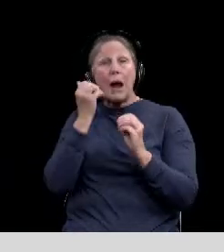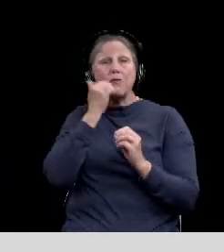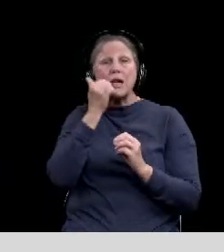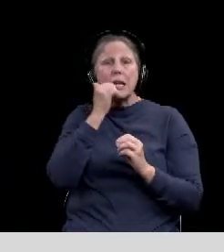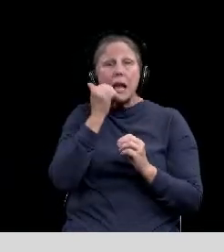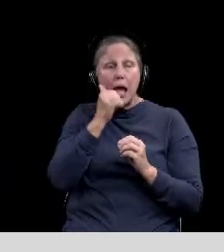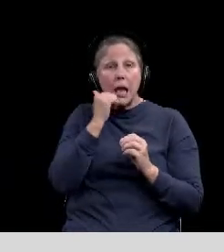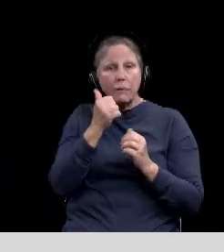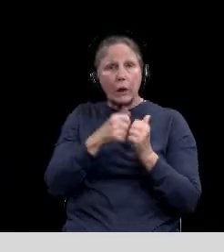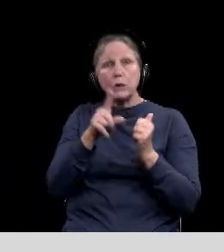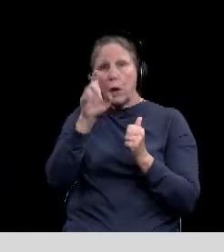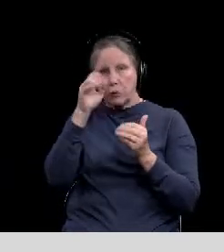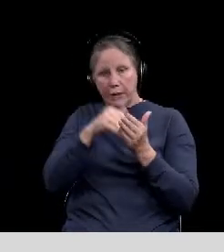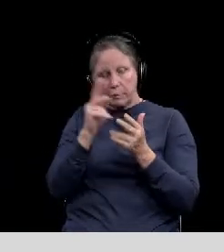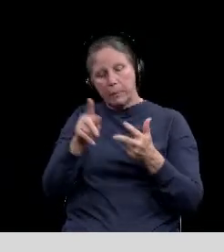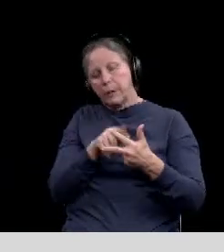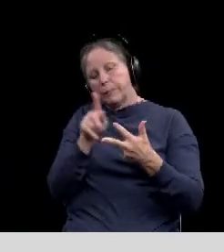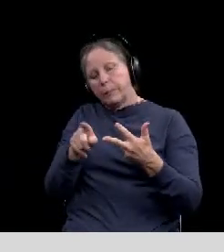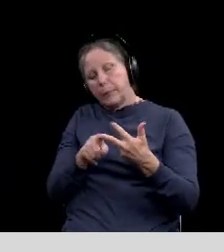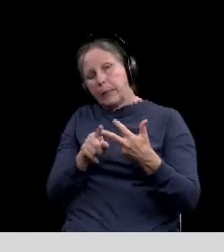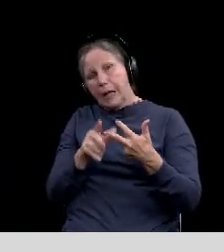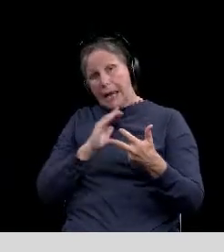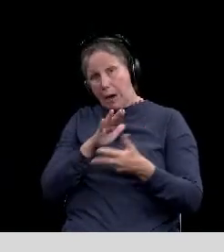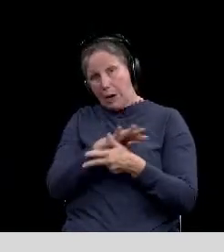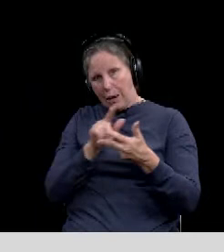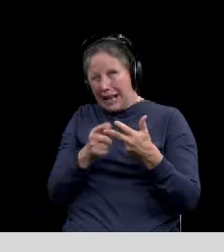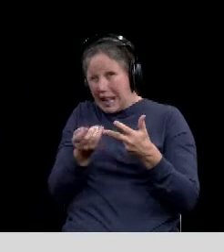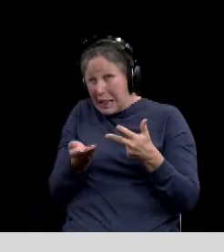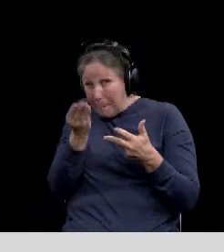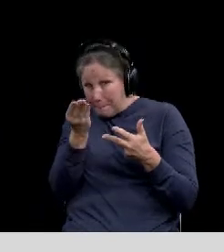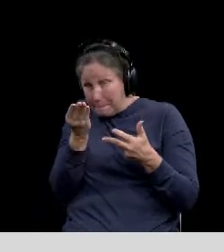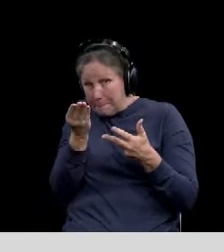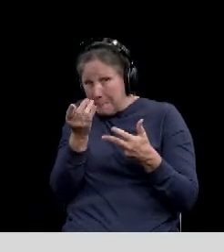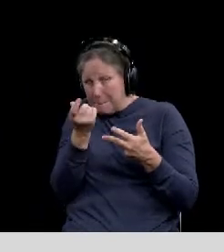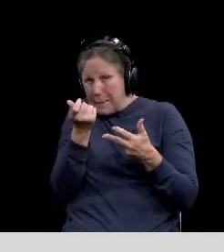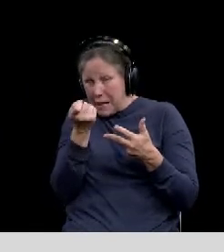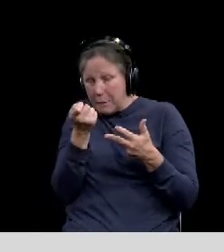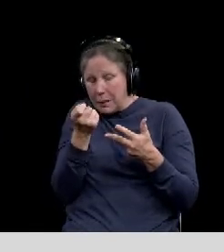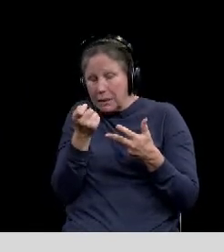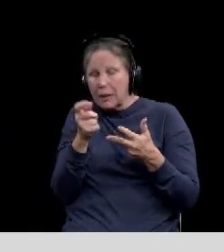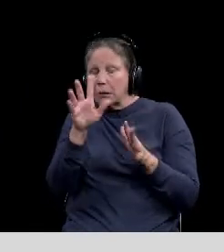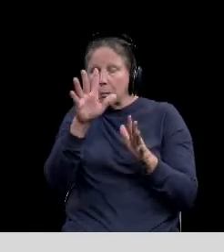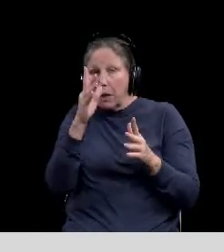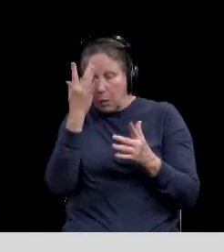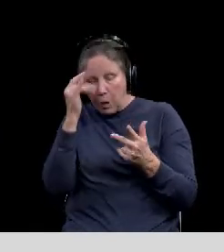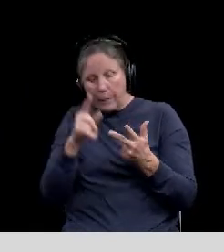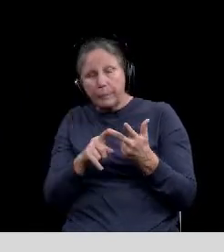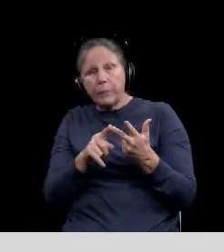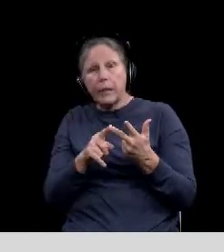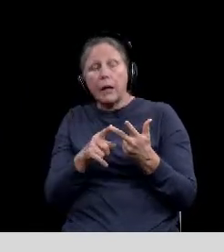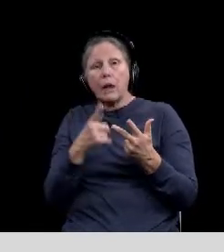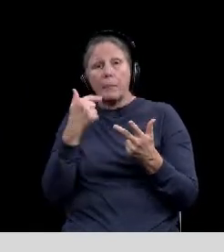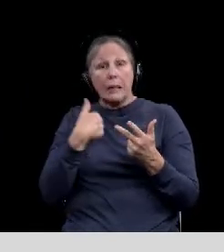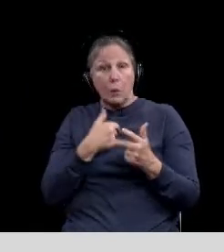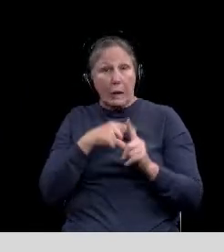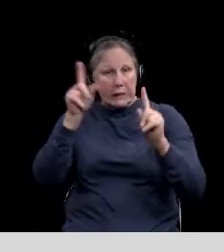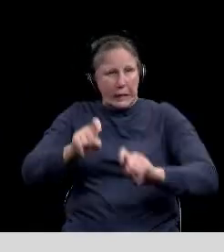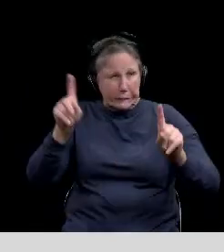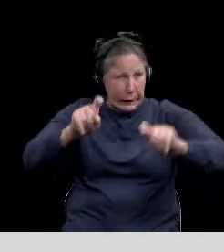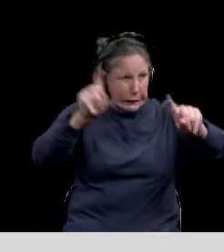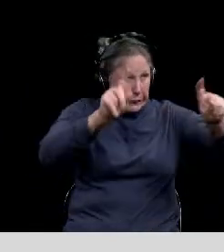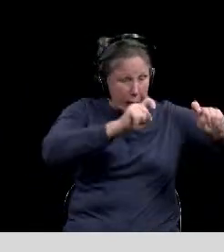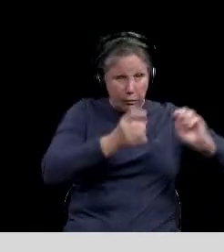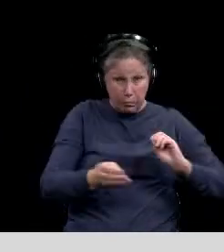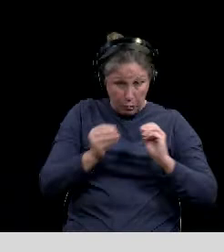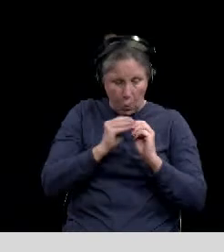100,000. And McClendon County has gone up. Just to share a brief perspective, that could mean that we're doing more testing as well.